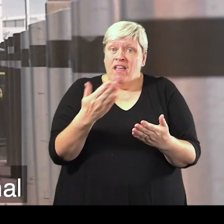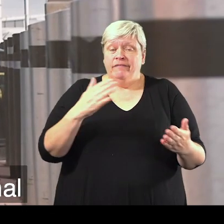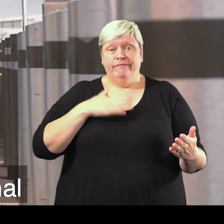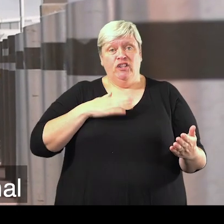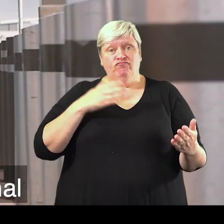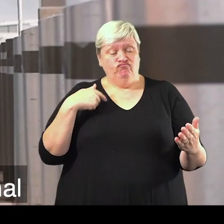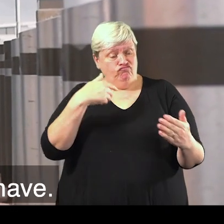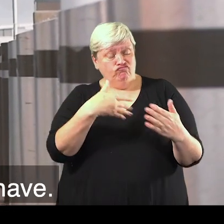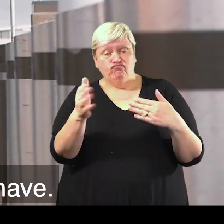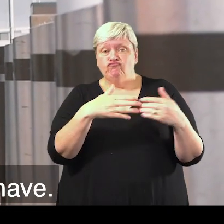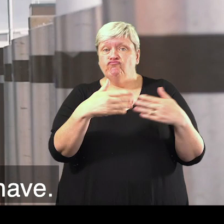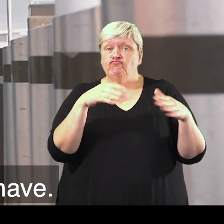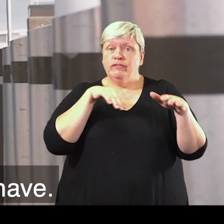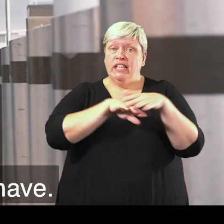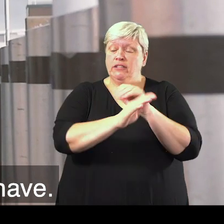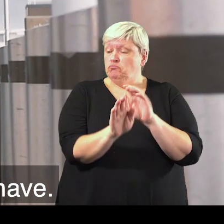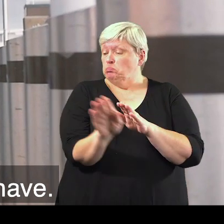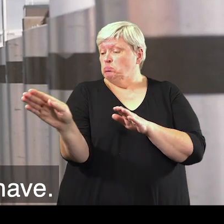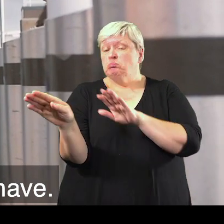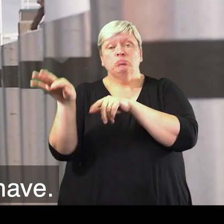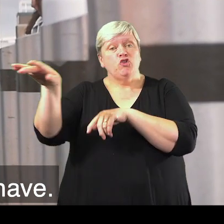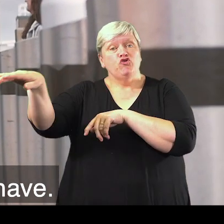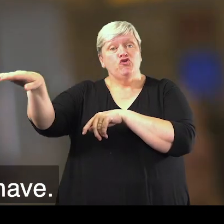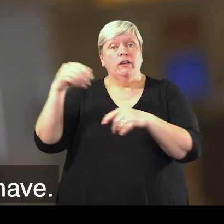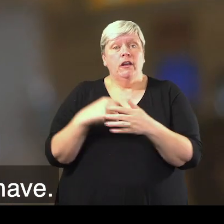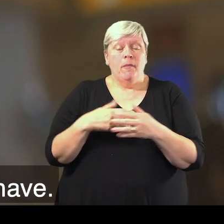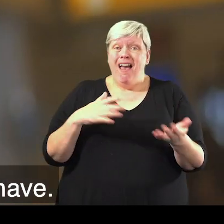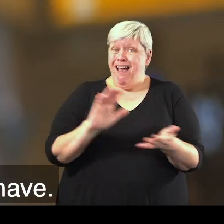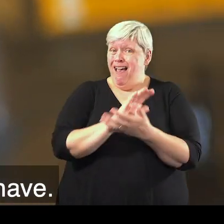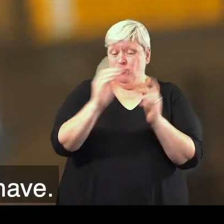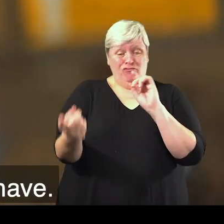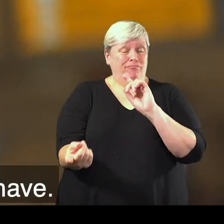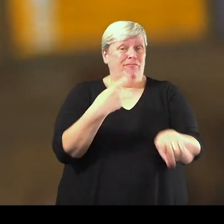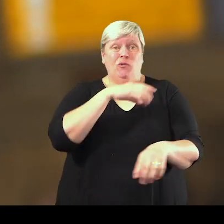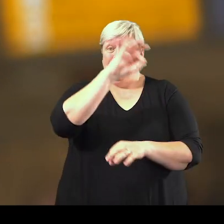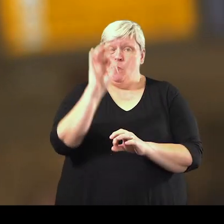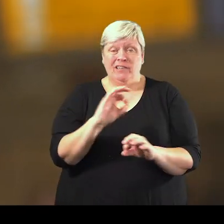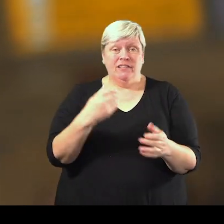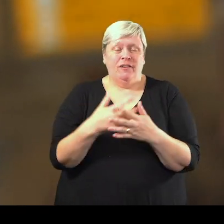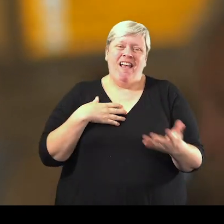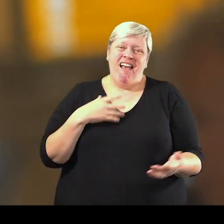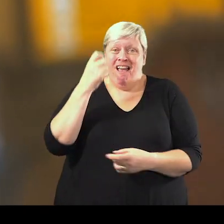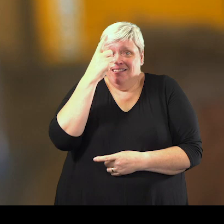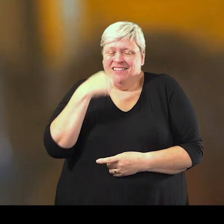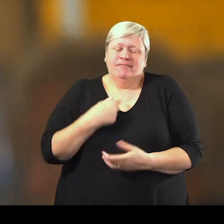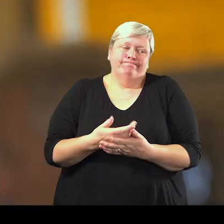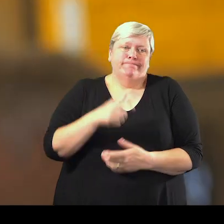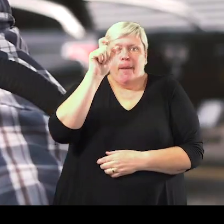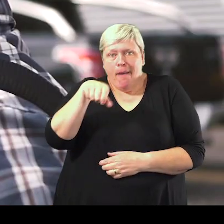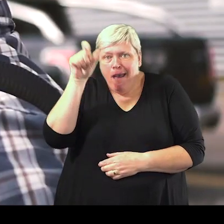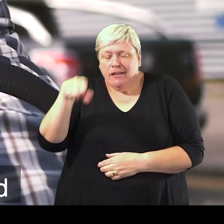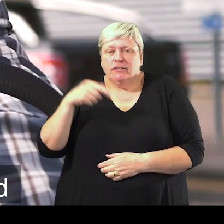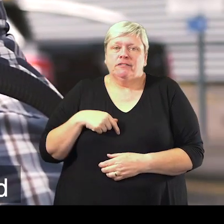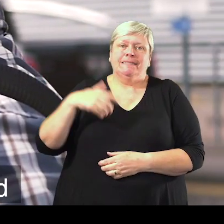front of the terminal and will be happy to answer any questions that you might have. We appreciate passengers have